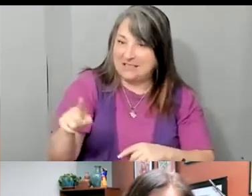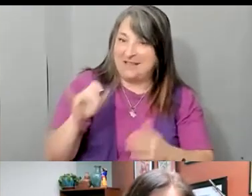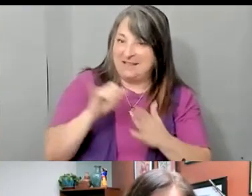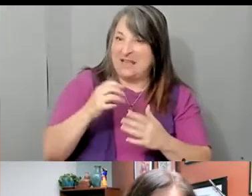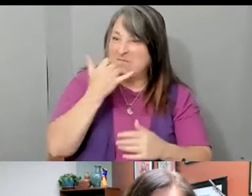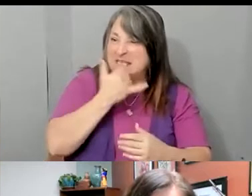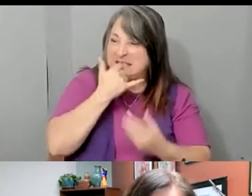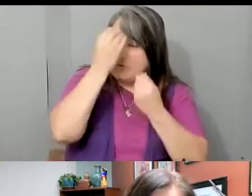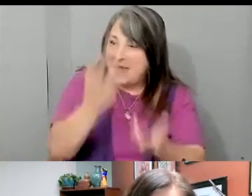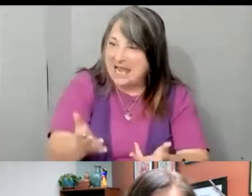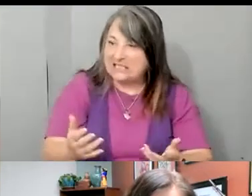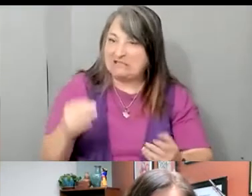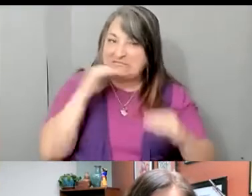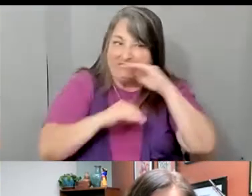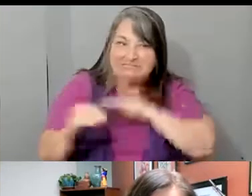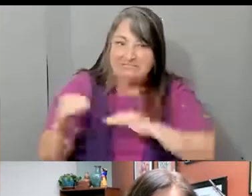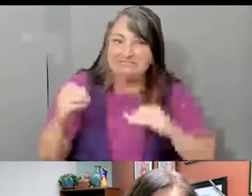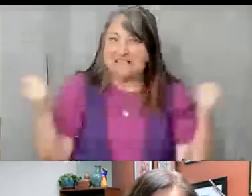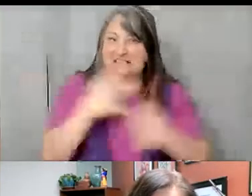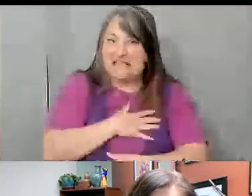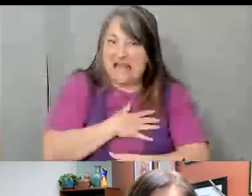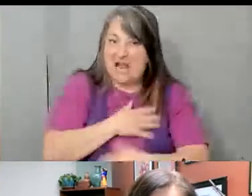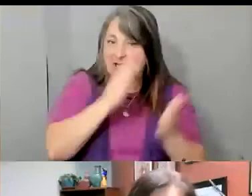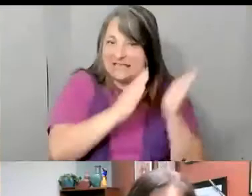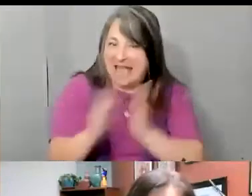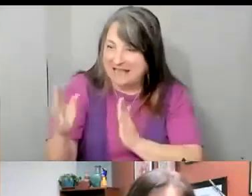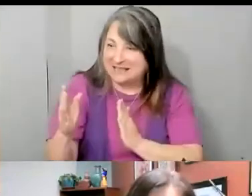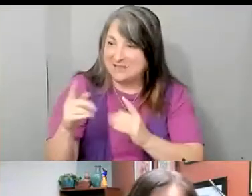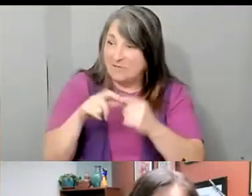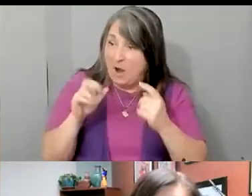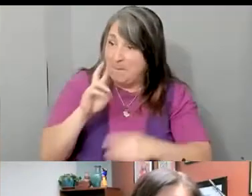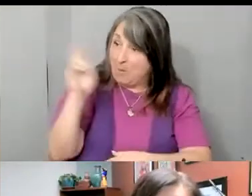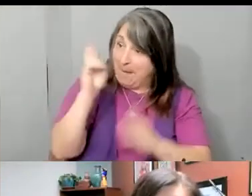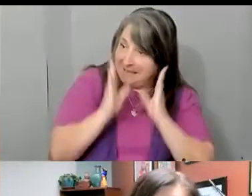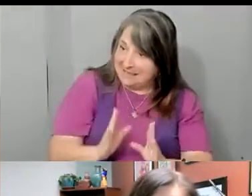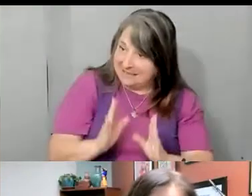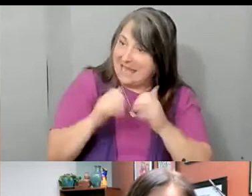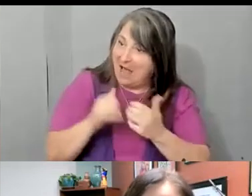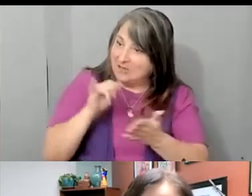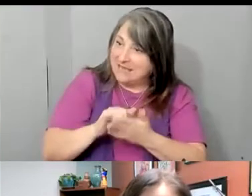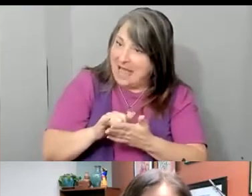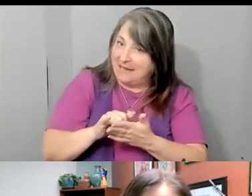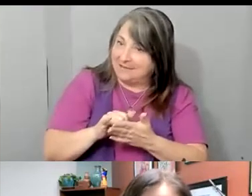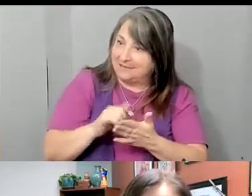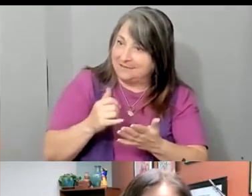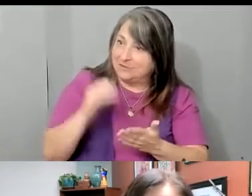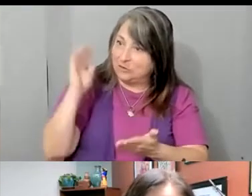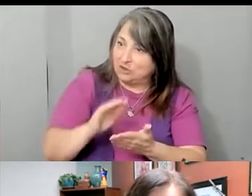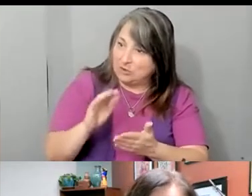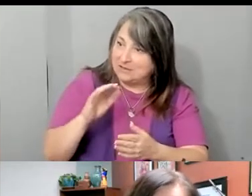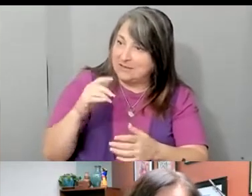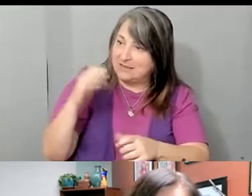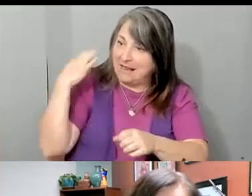de los republicanos, ¿cómo se reduce el latino? ¿Cómo se trata? ¿Cómo se trata? Well,